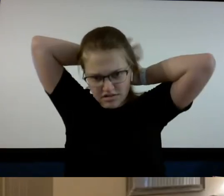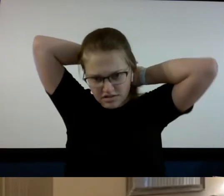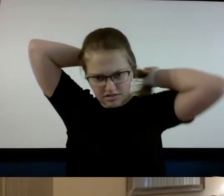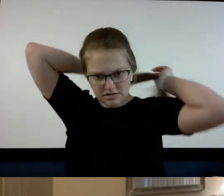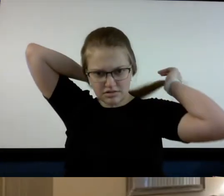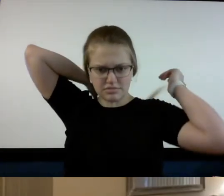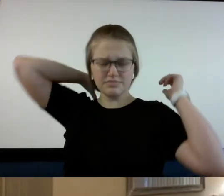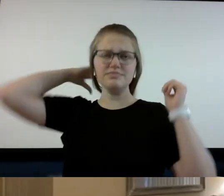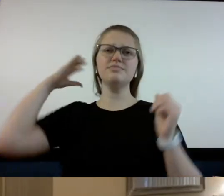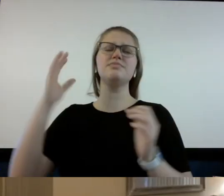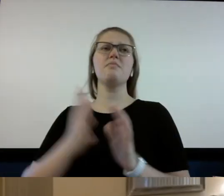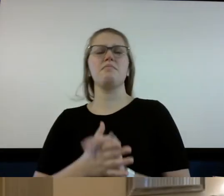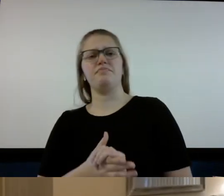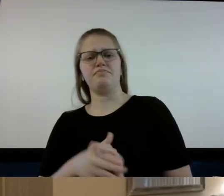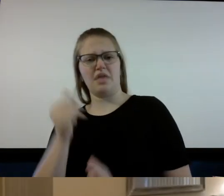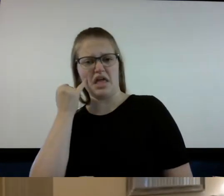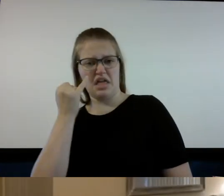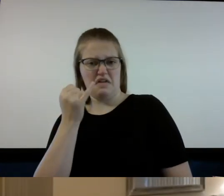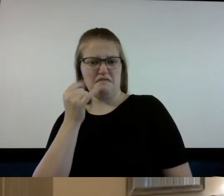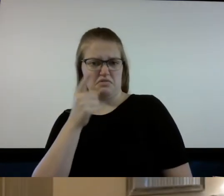that I was